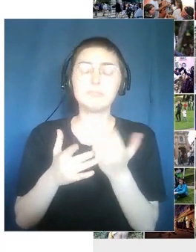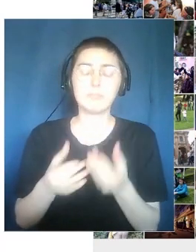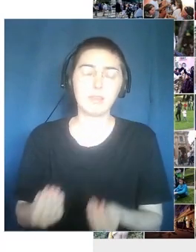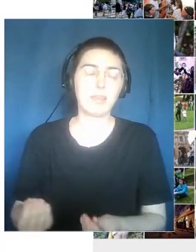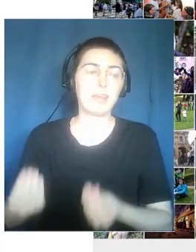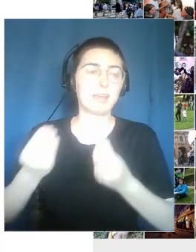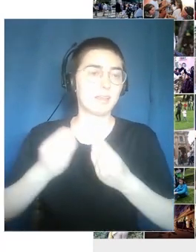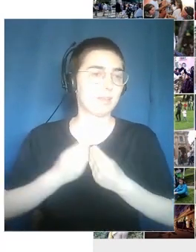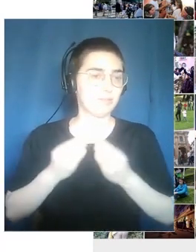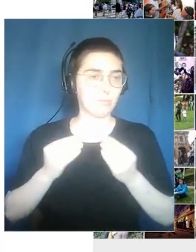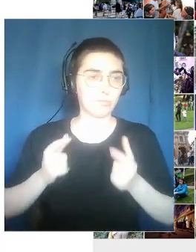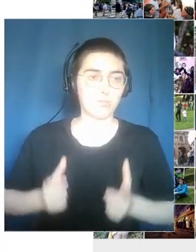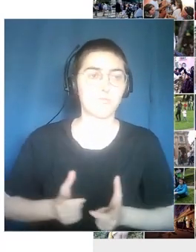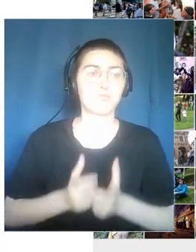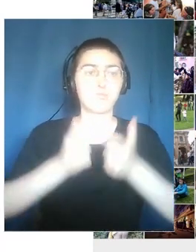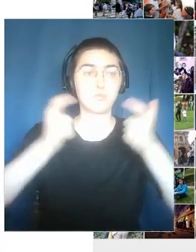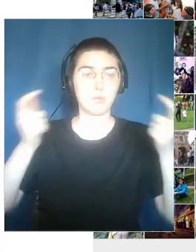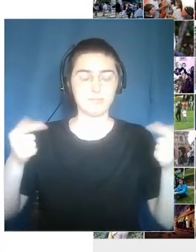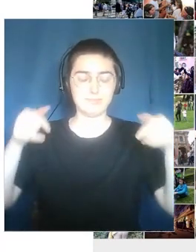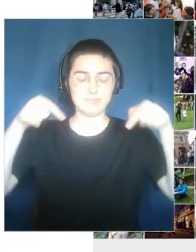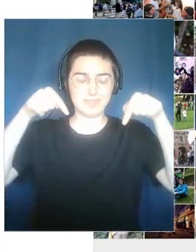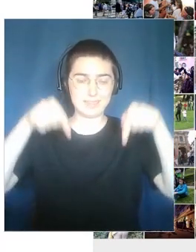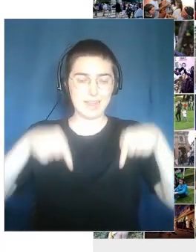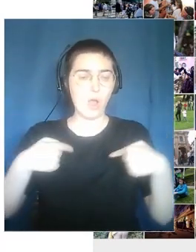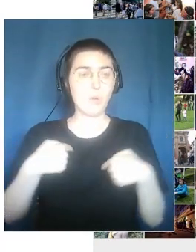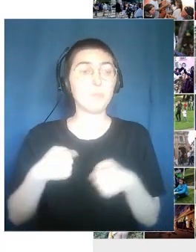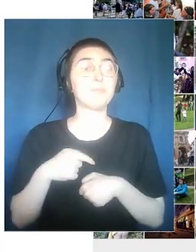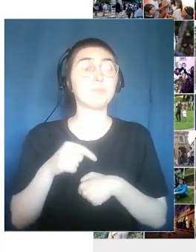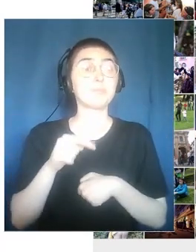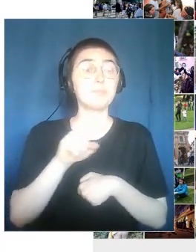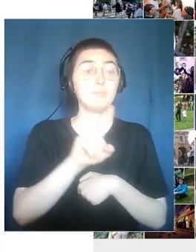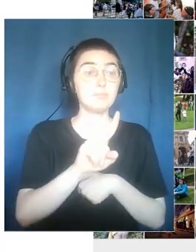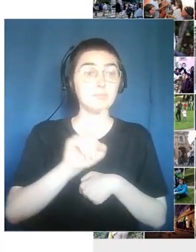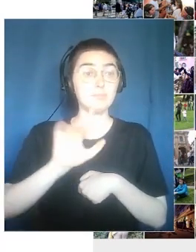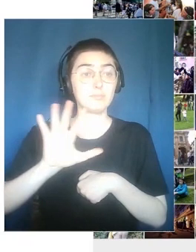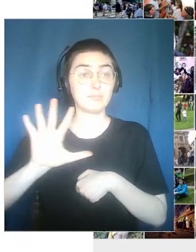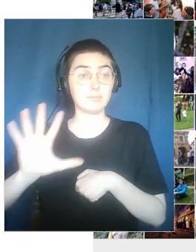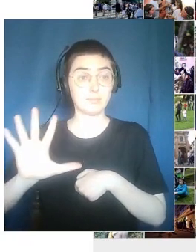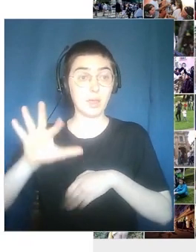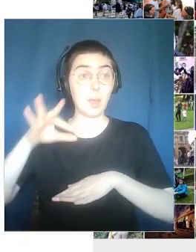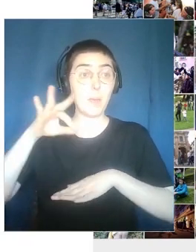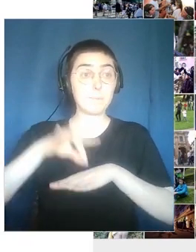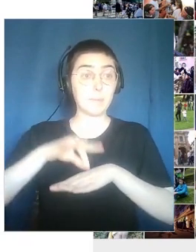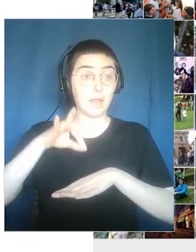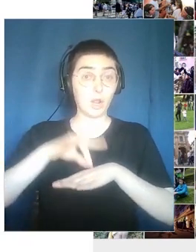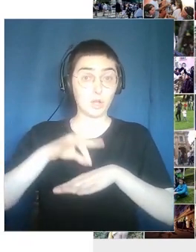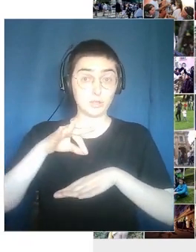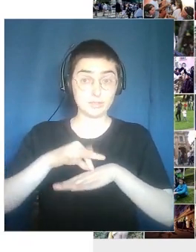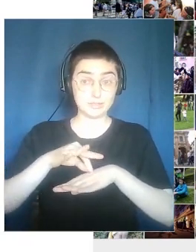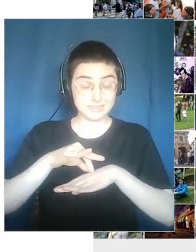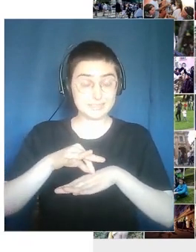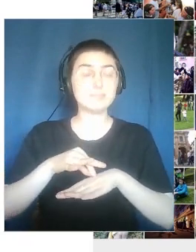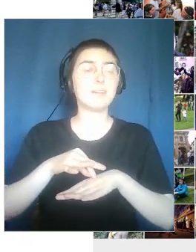through technology. This is the end of my 15 minutes. I asked you one